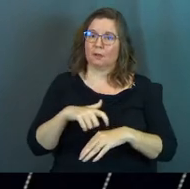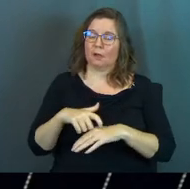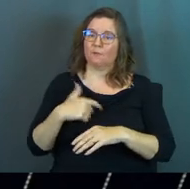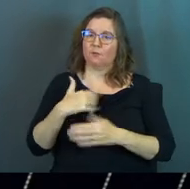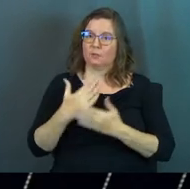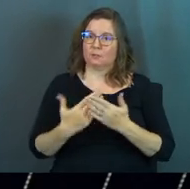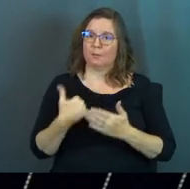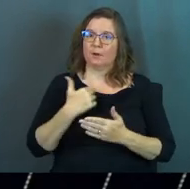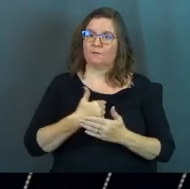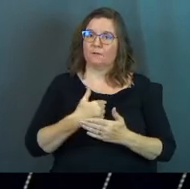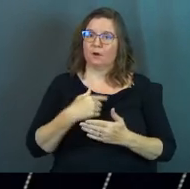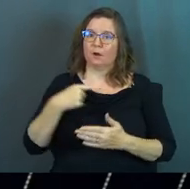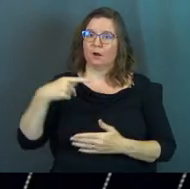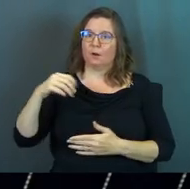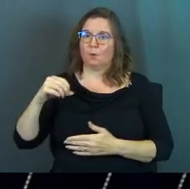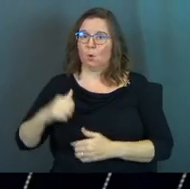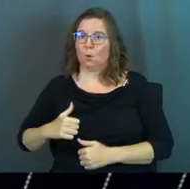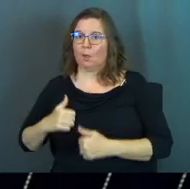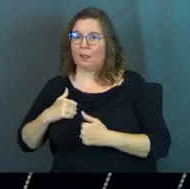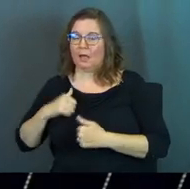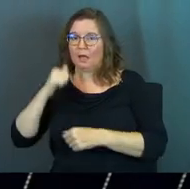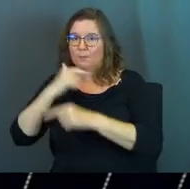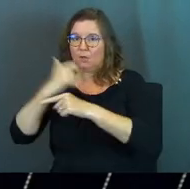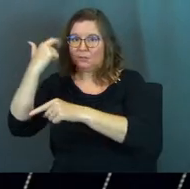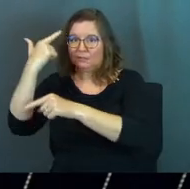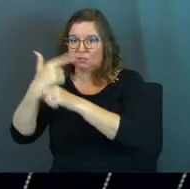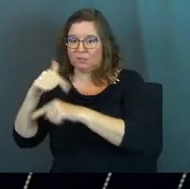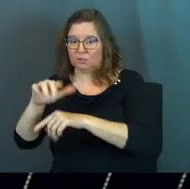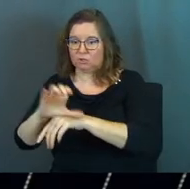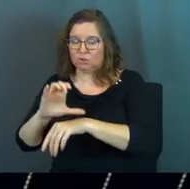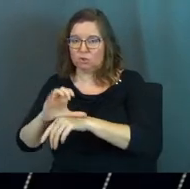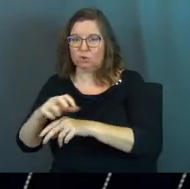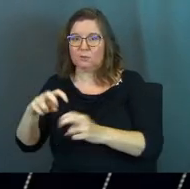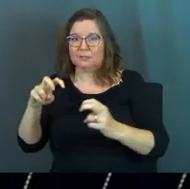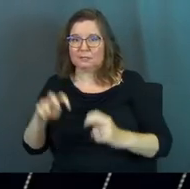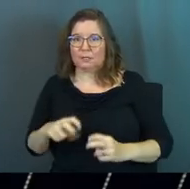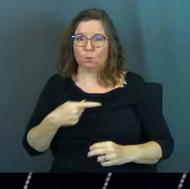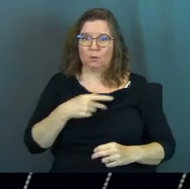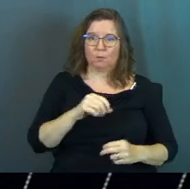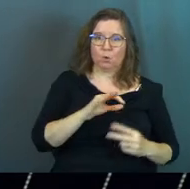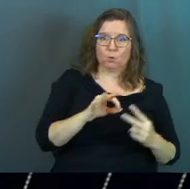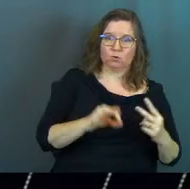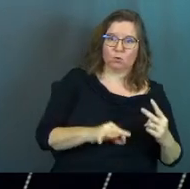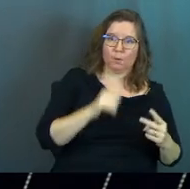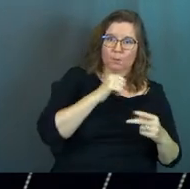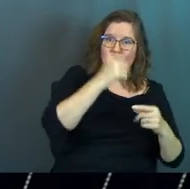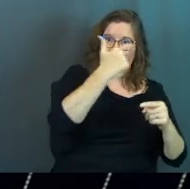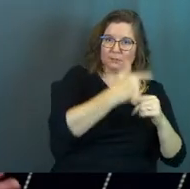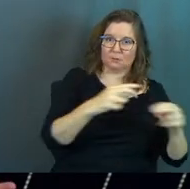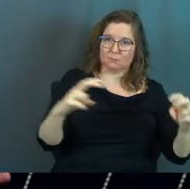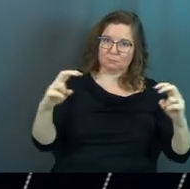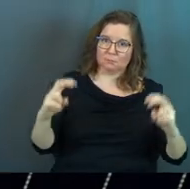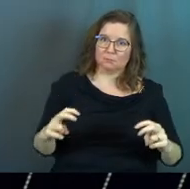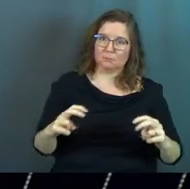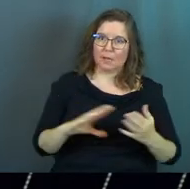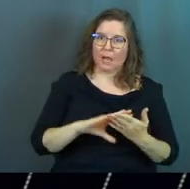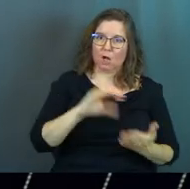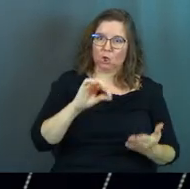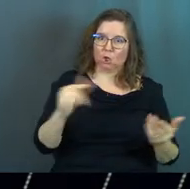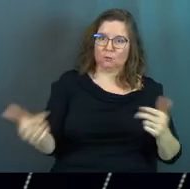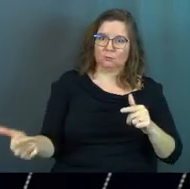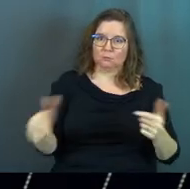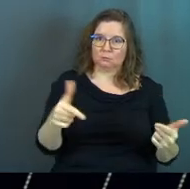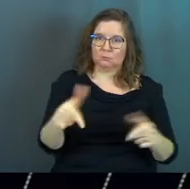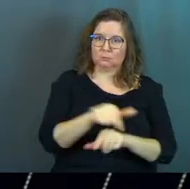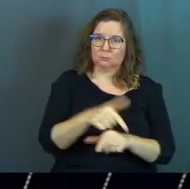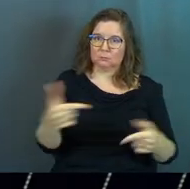for some of our pro-life brothers and sisters in this church to sit down with pro-choice brothers and sisters and then learn from each